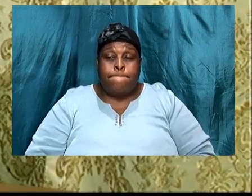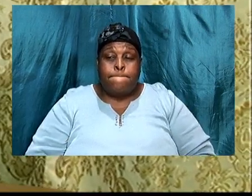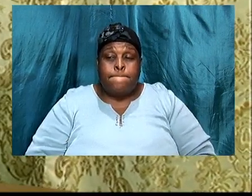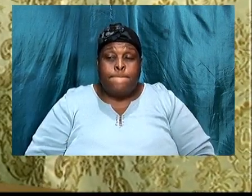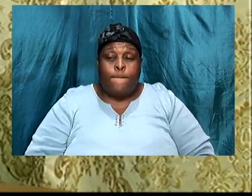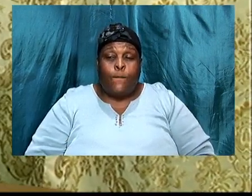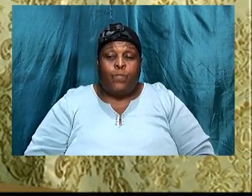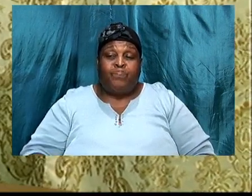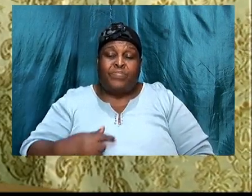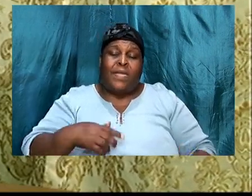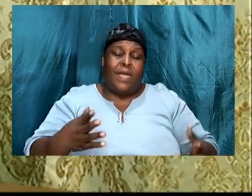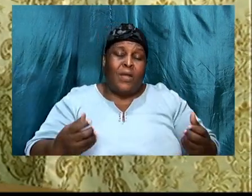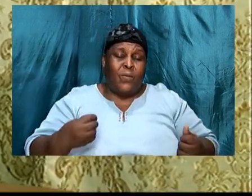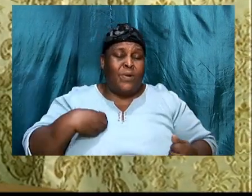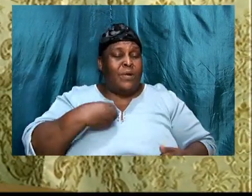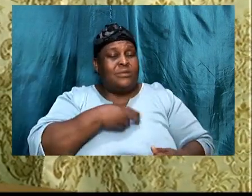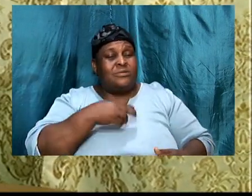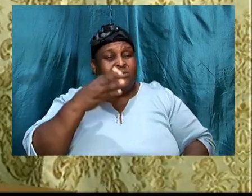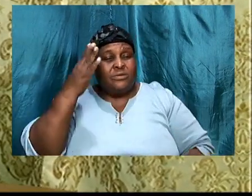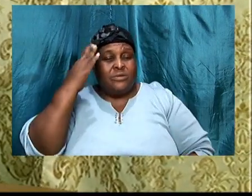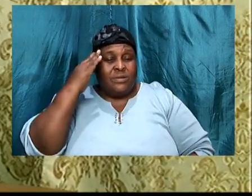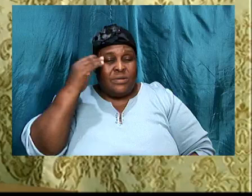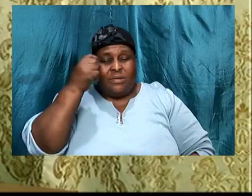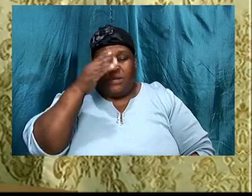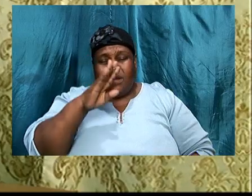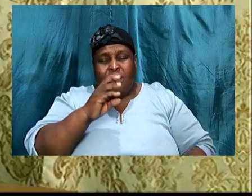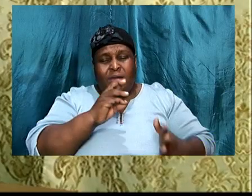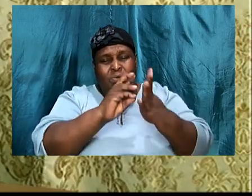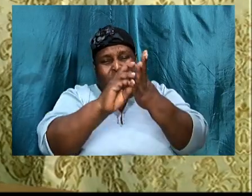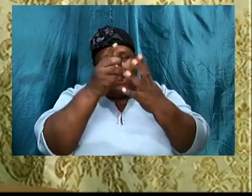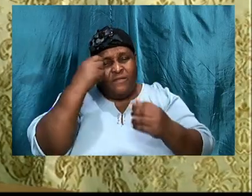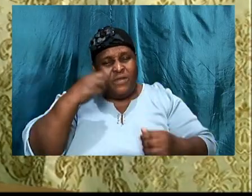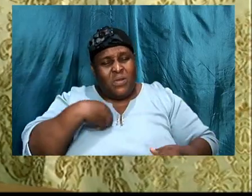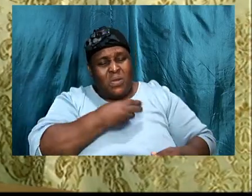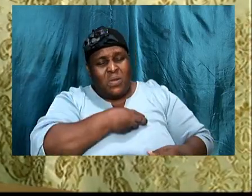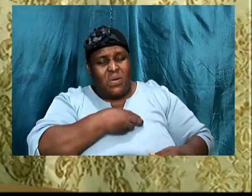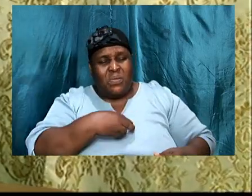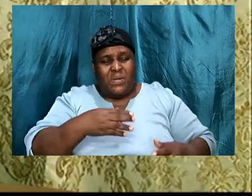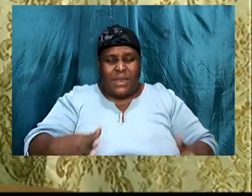I want us to know, that God, will for our life, includes,